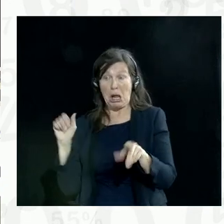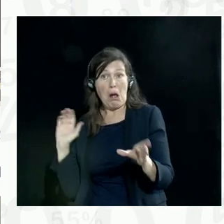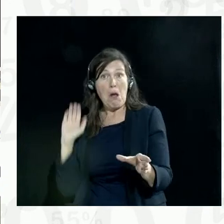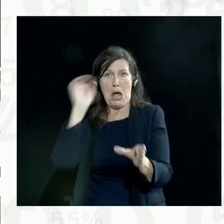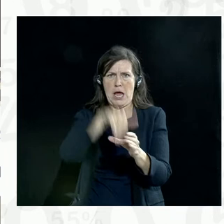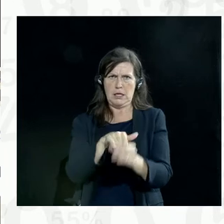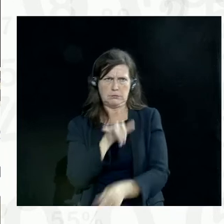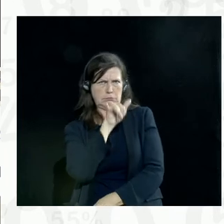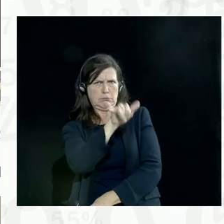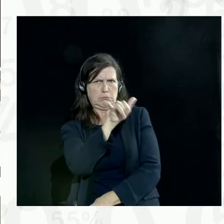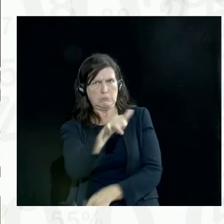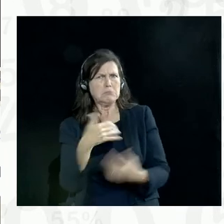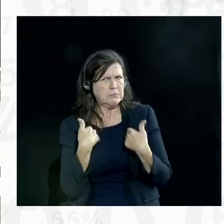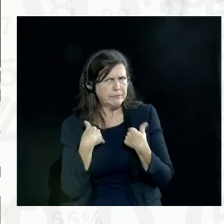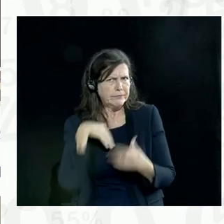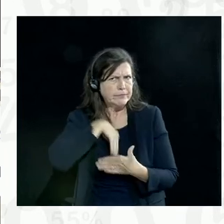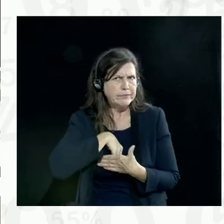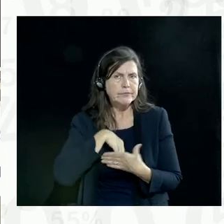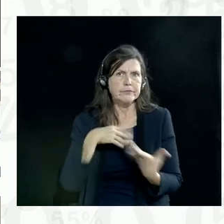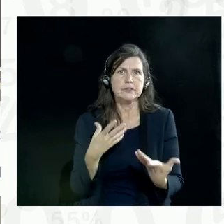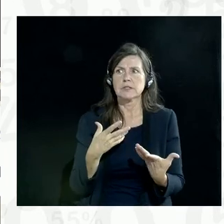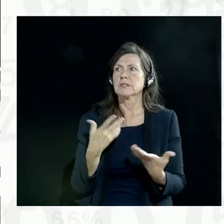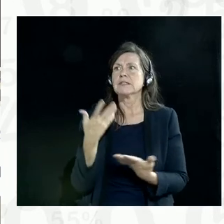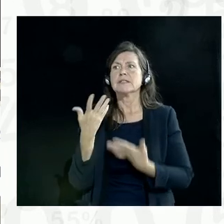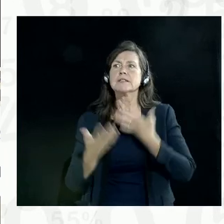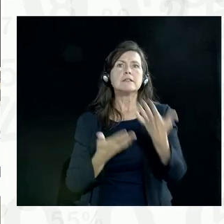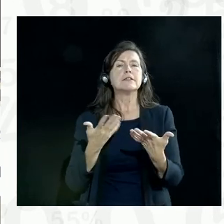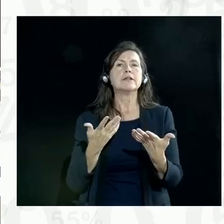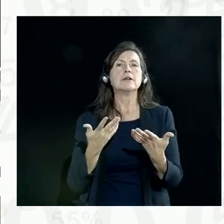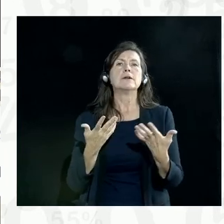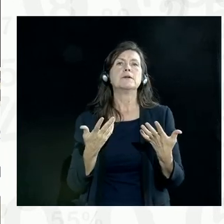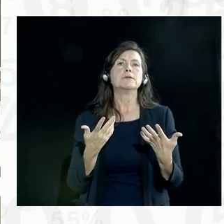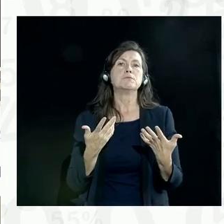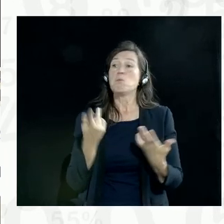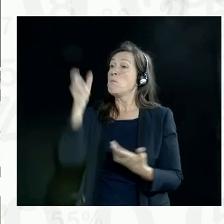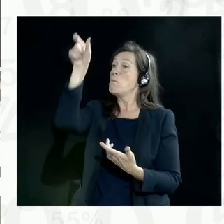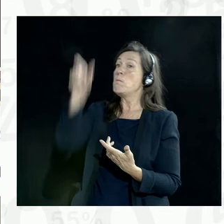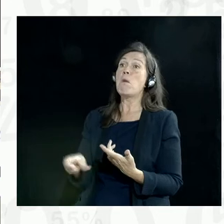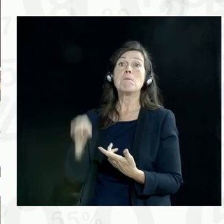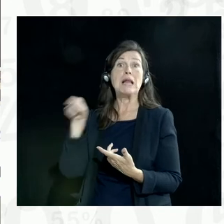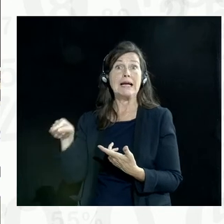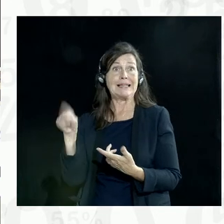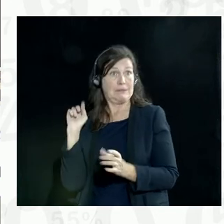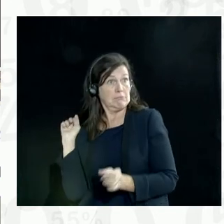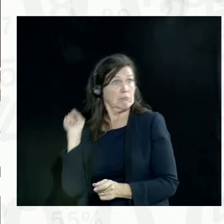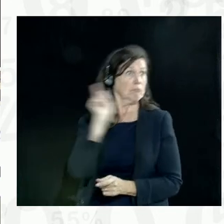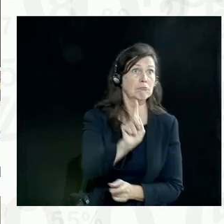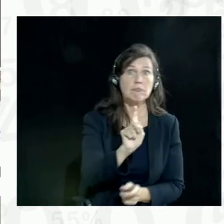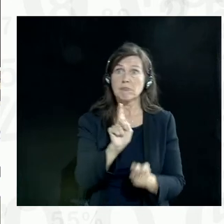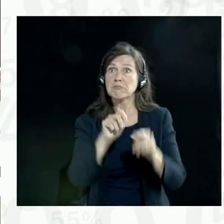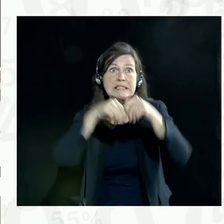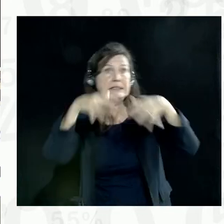access to a service to enjoy some kind of rights. just because a member of the public is participating in a system